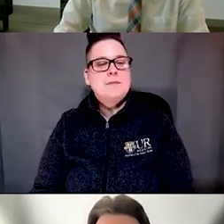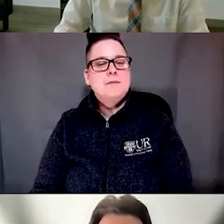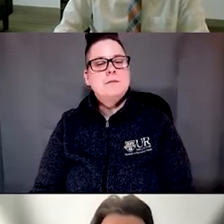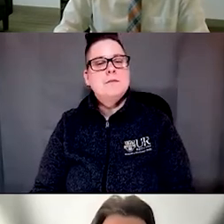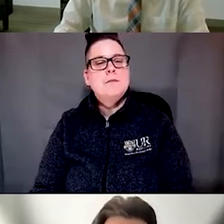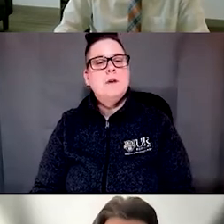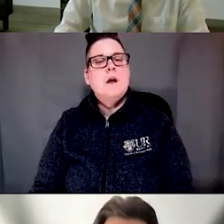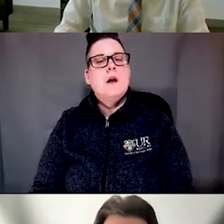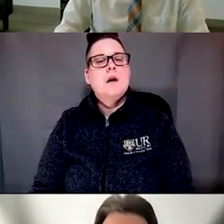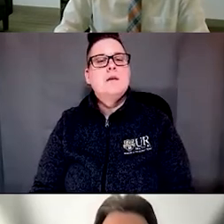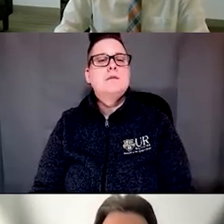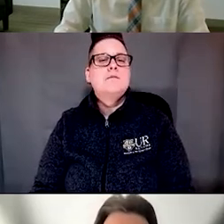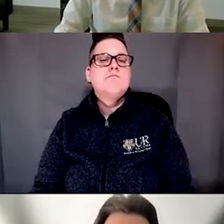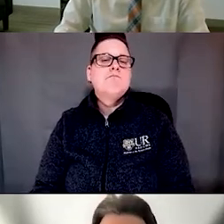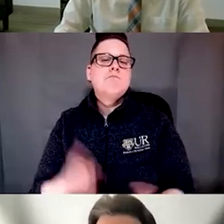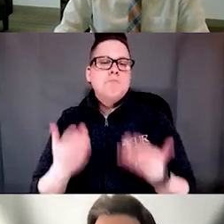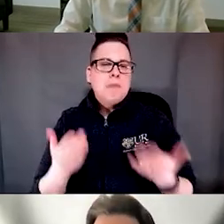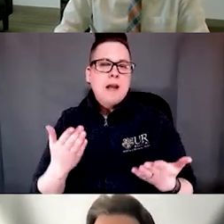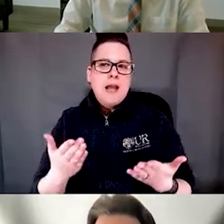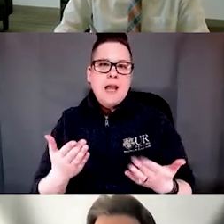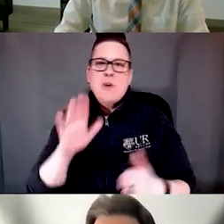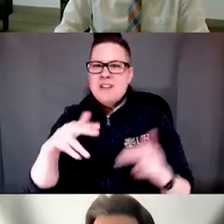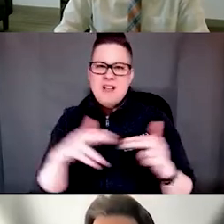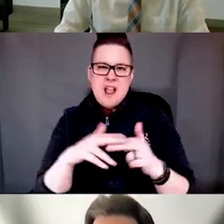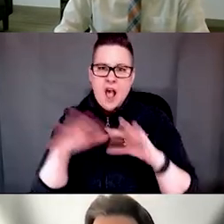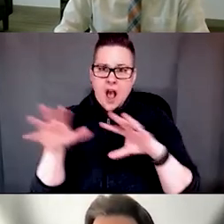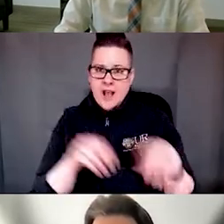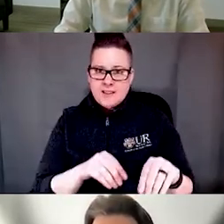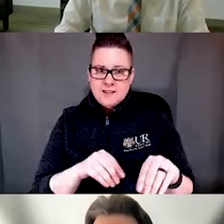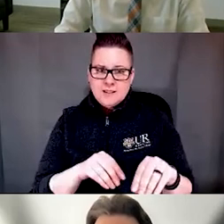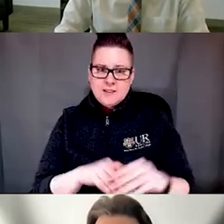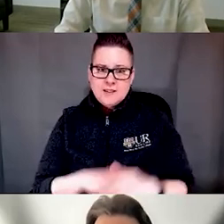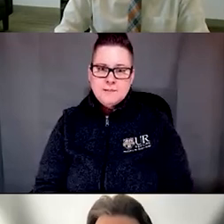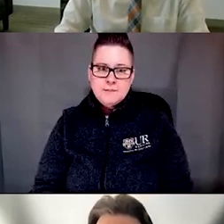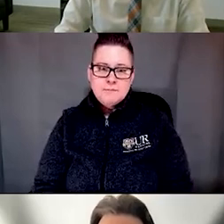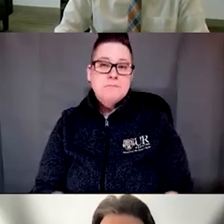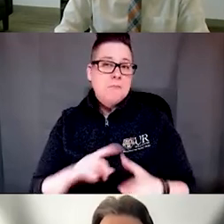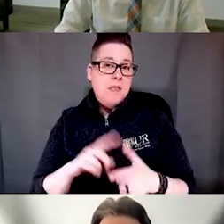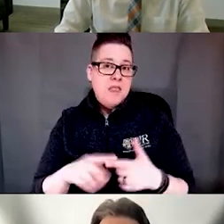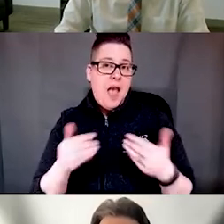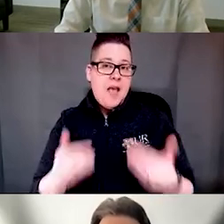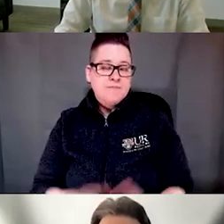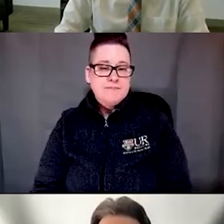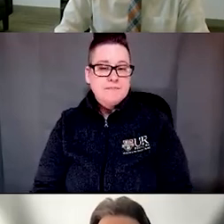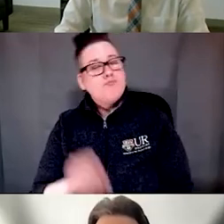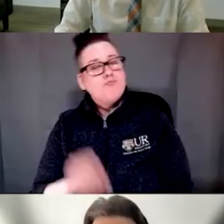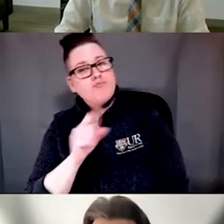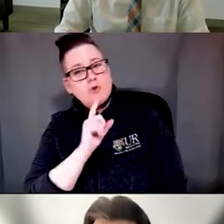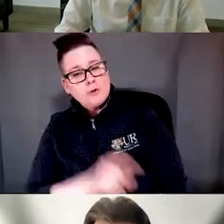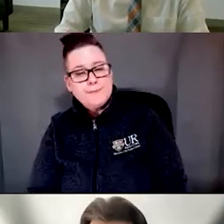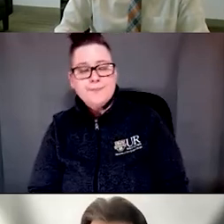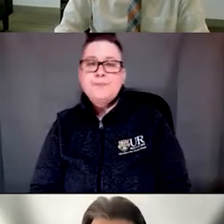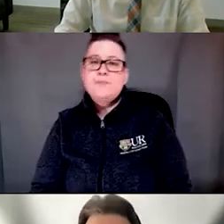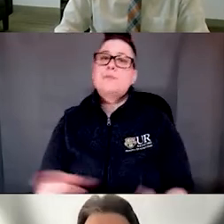probably maybe if you bring down your slides we can go from there first there's a